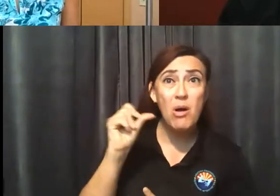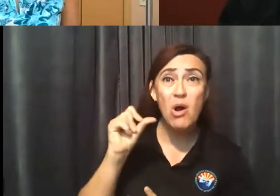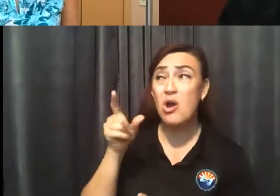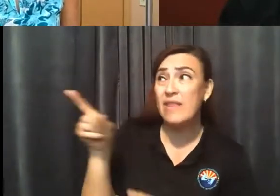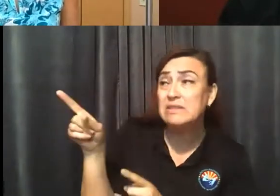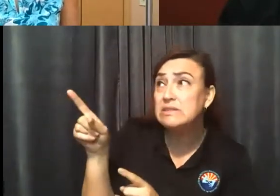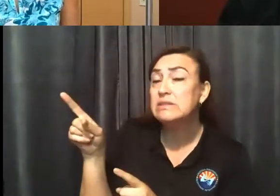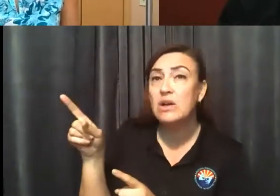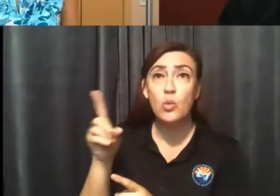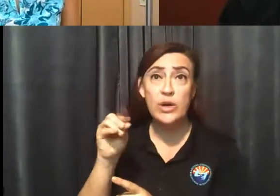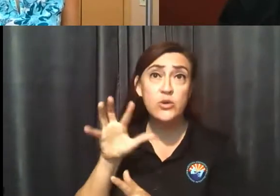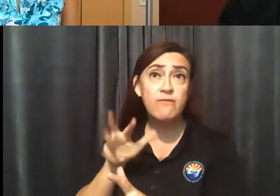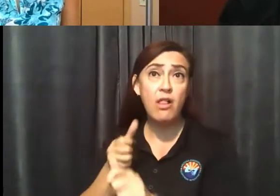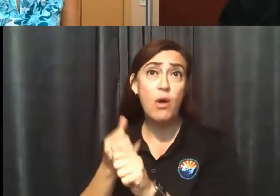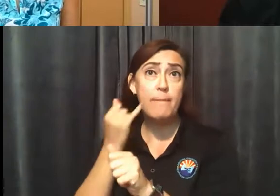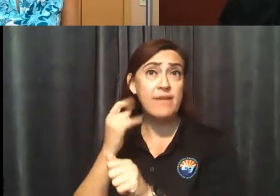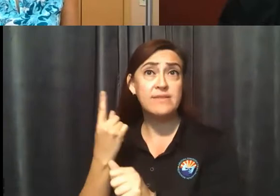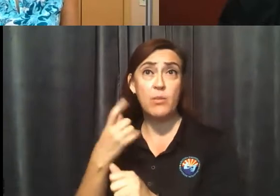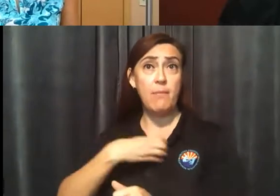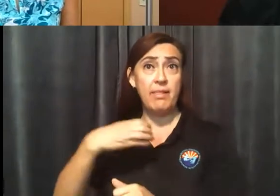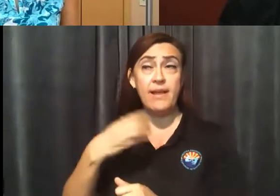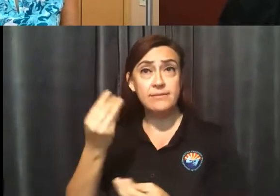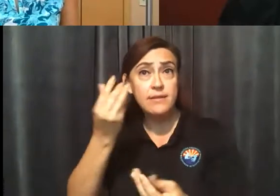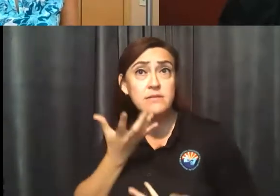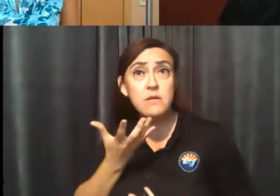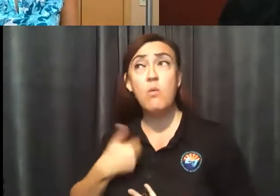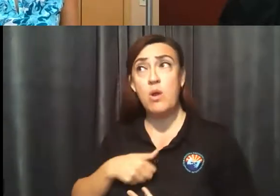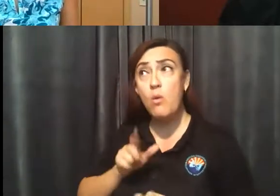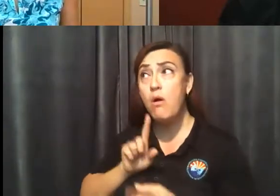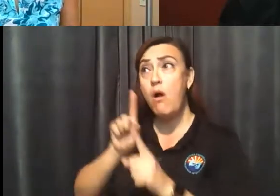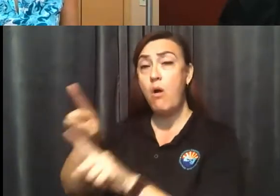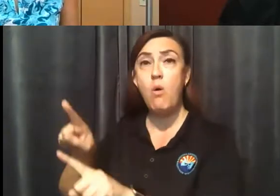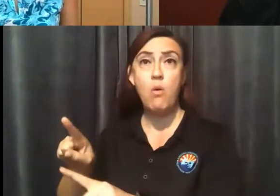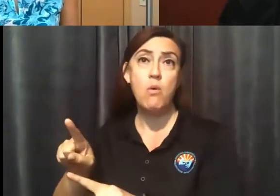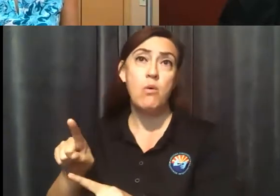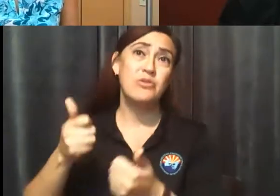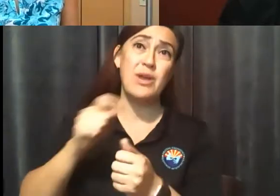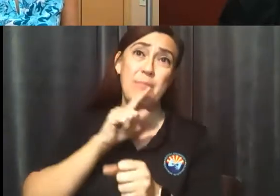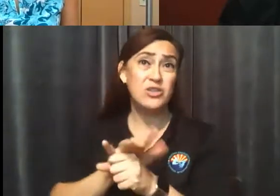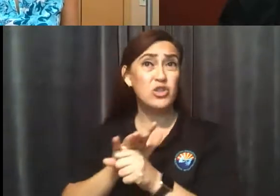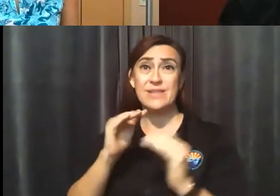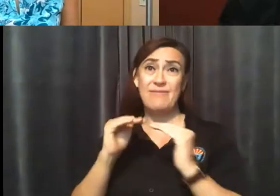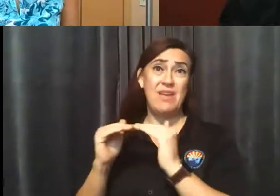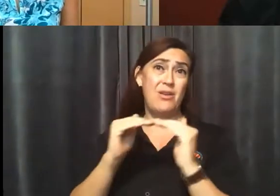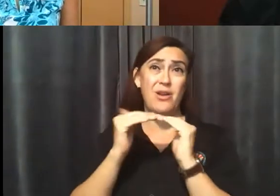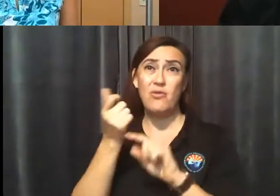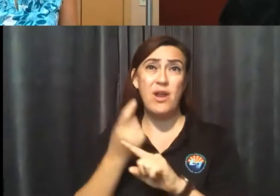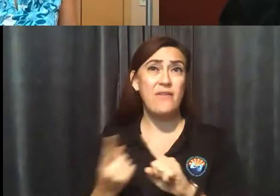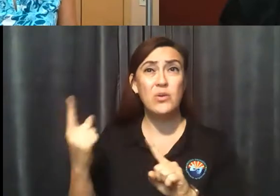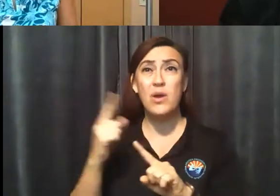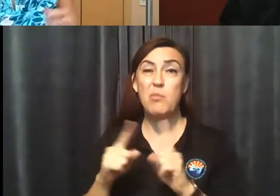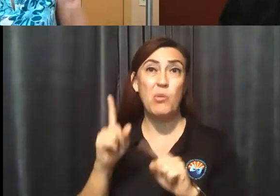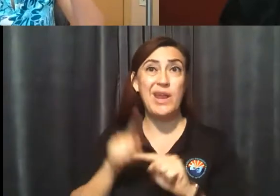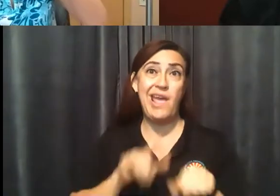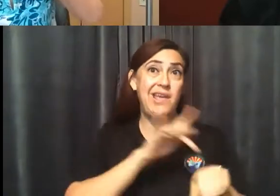If we haven't been in the establishment and see those things going on, we try to make sure that we're keeping a level playing field as much as possible and